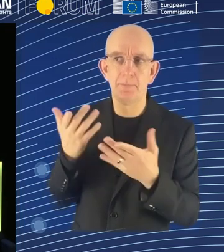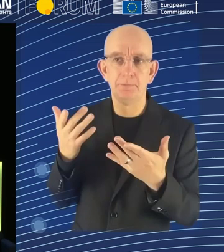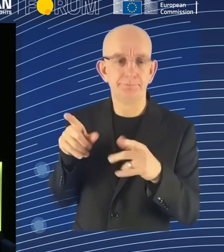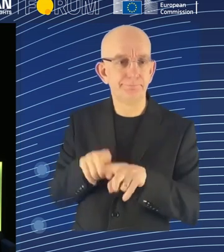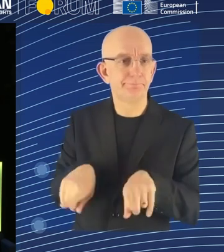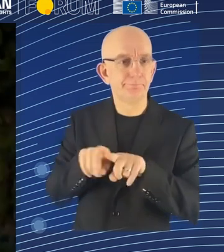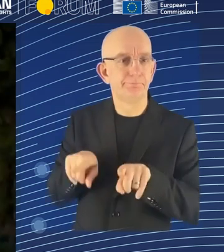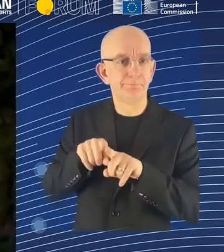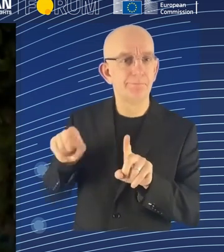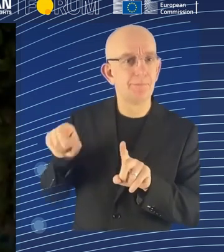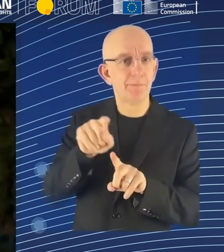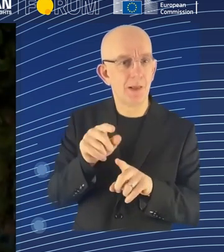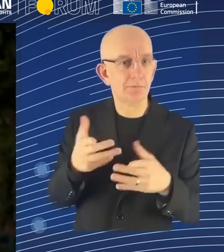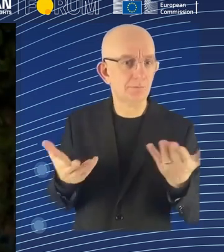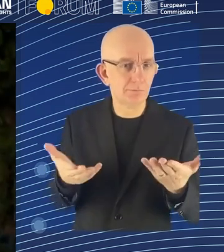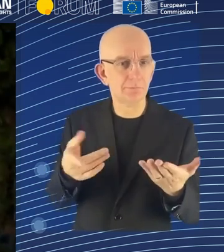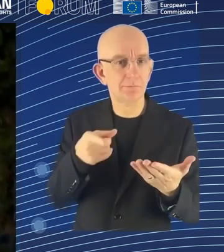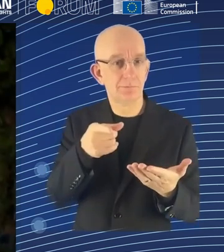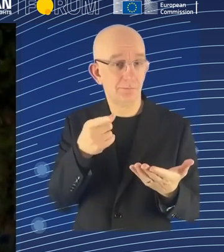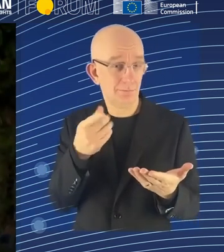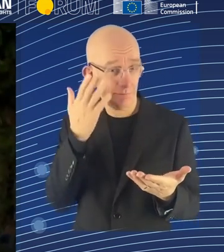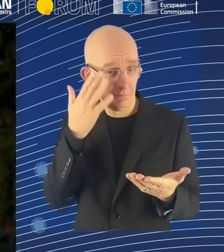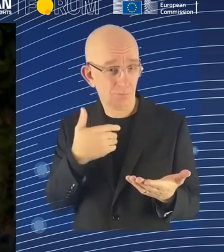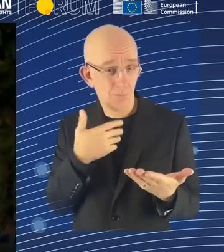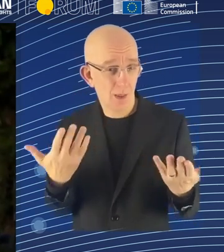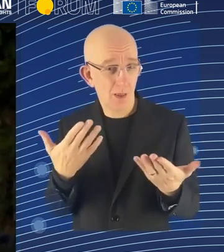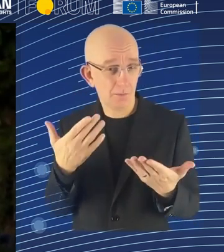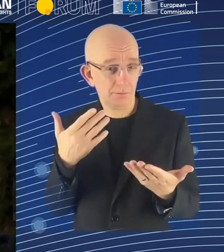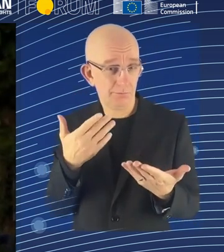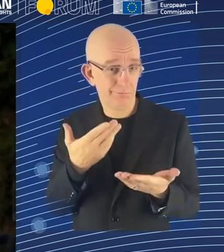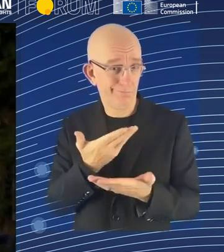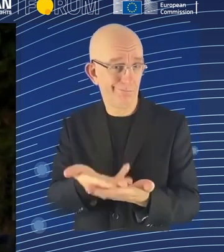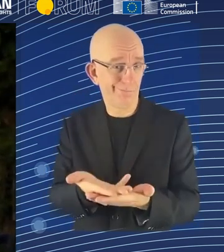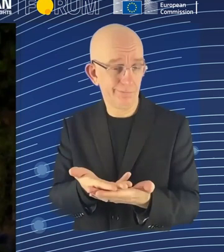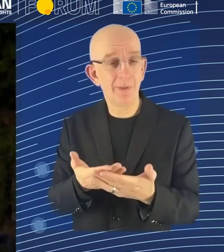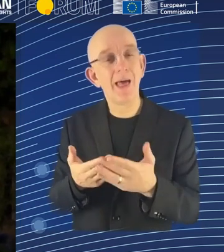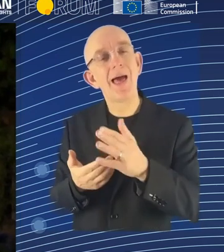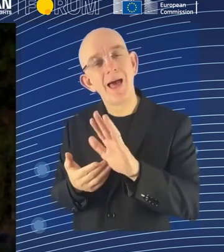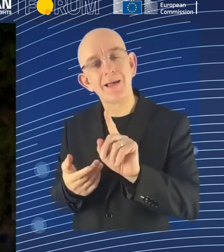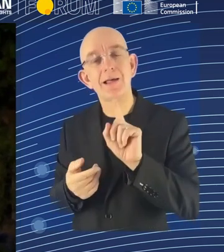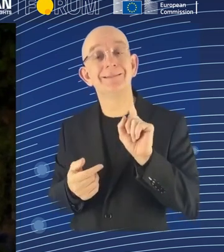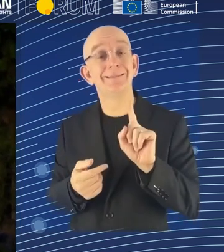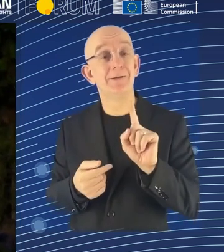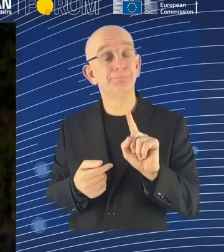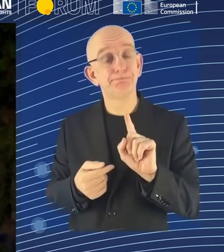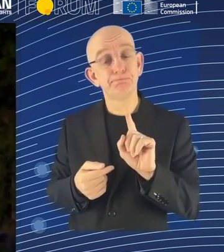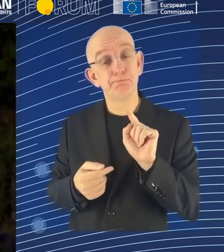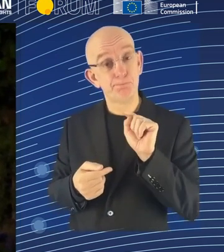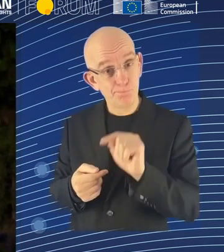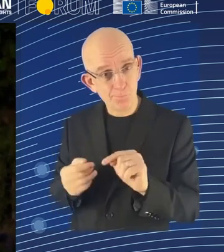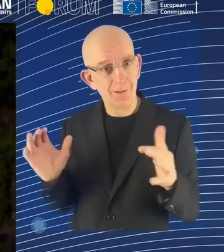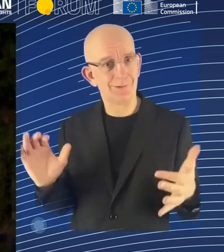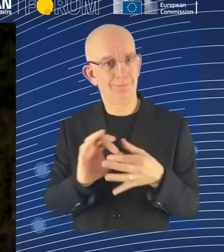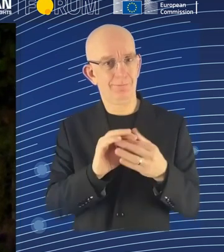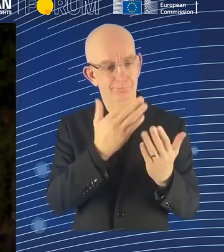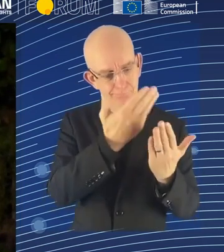Directive does is you have this issue with an omnibus instrument, and, of course, even in the history of the GDPR, there was this debate for quite a while, should we have